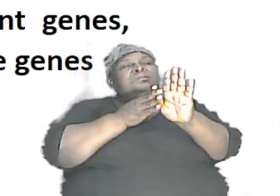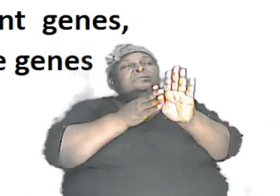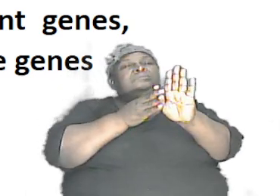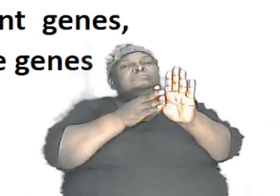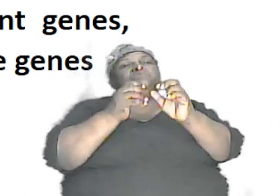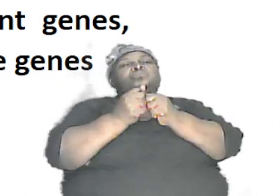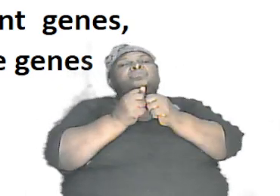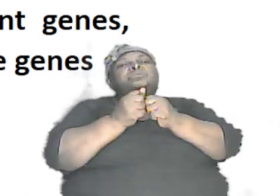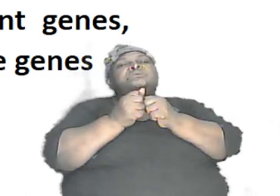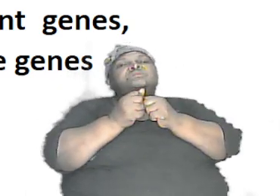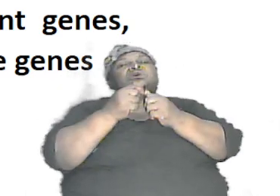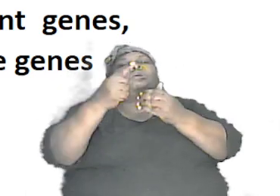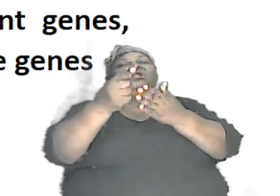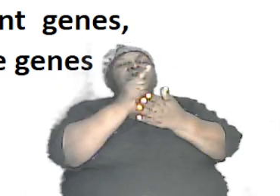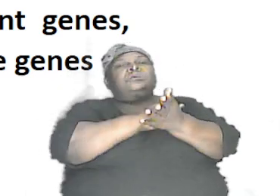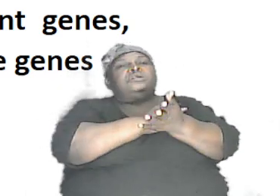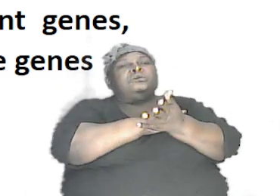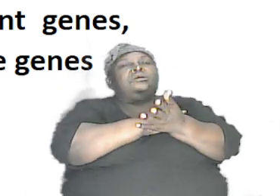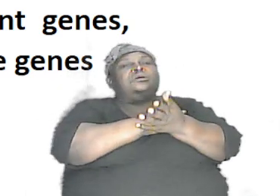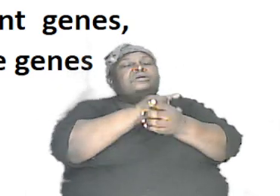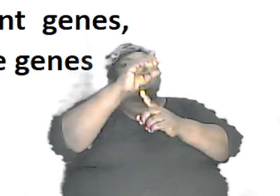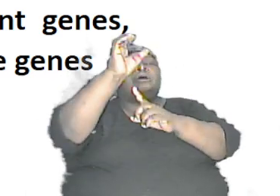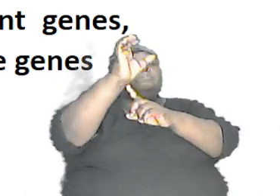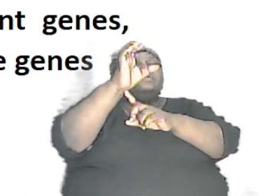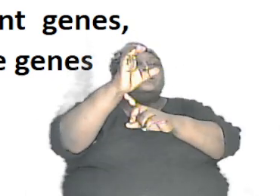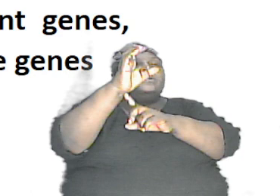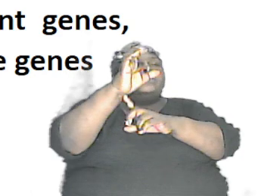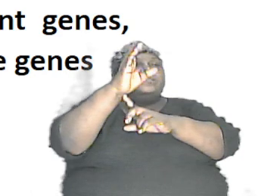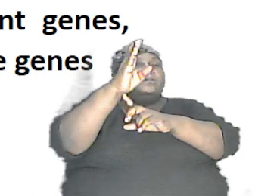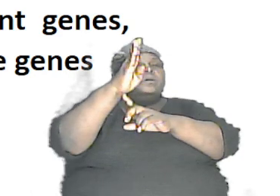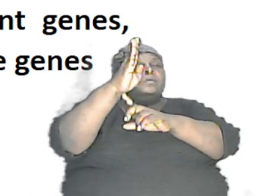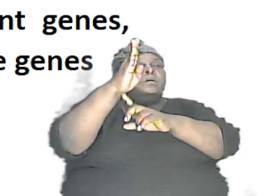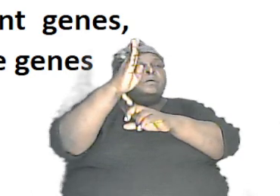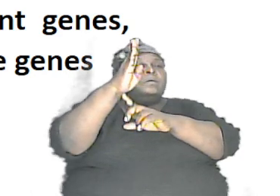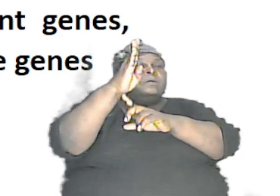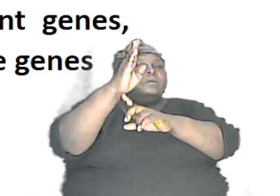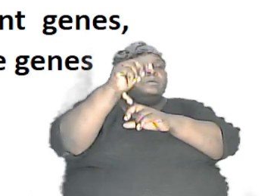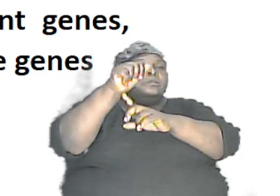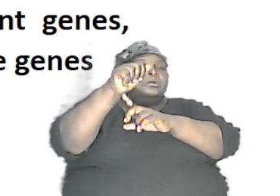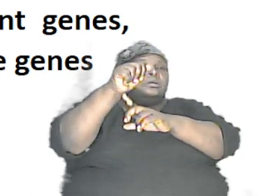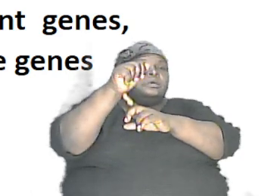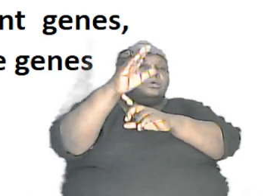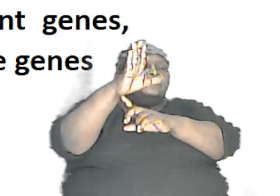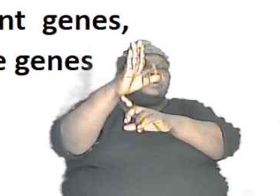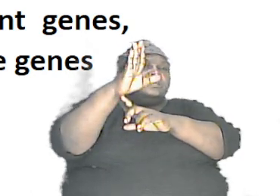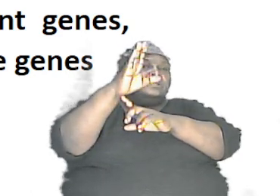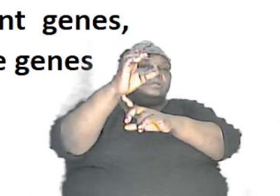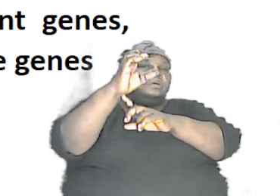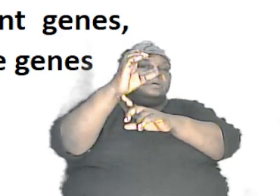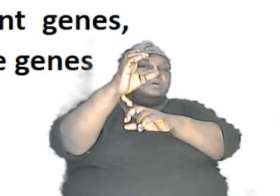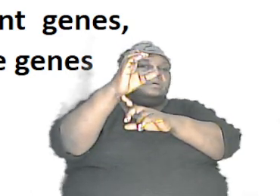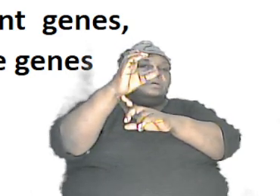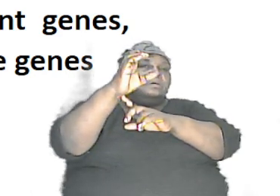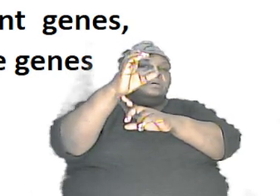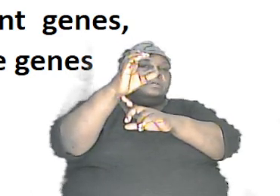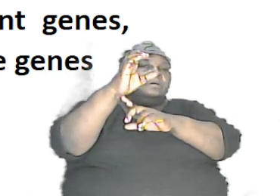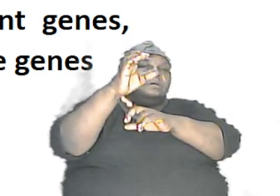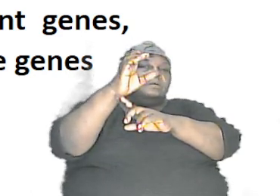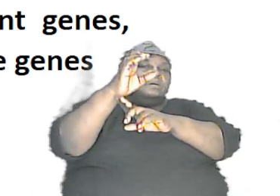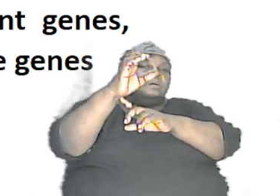and then the capital letters represent the dominant gene and the common letter